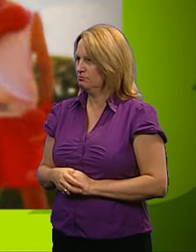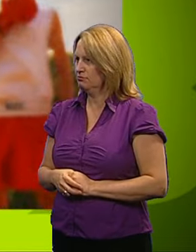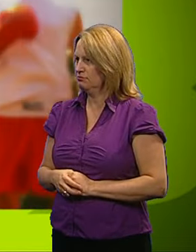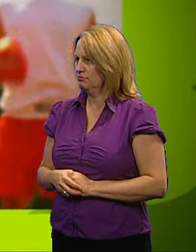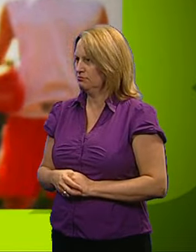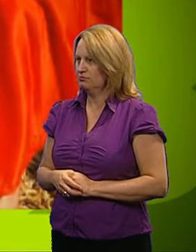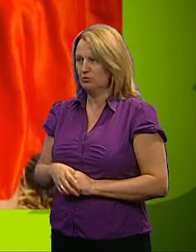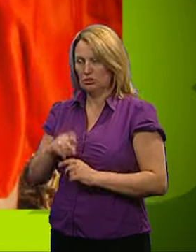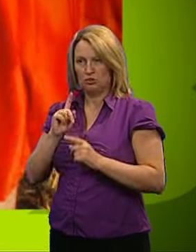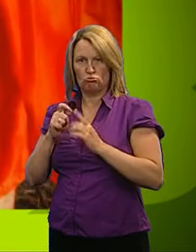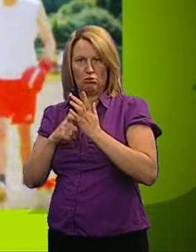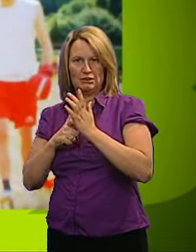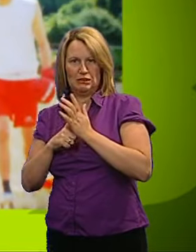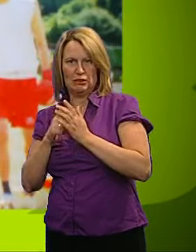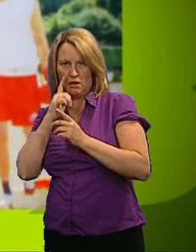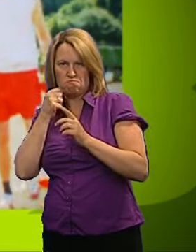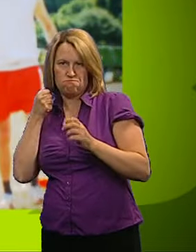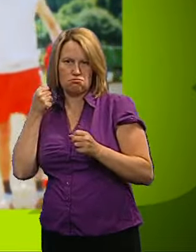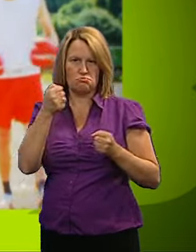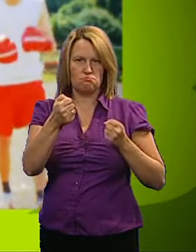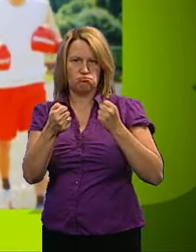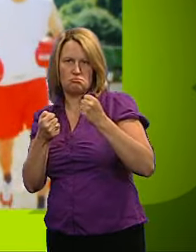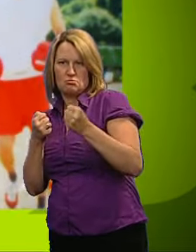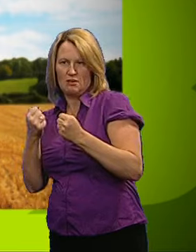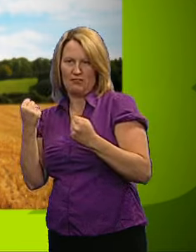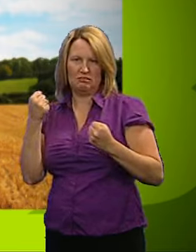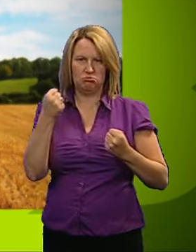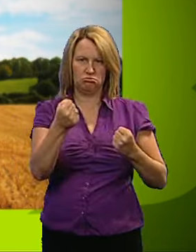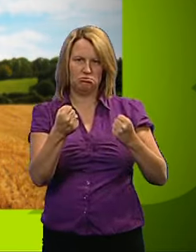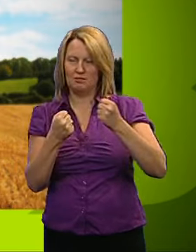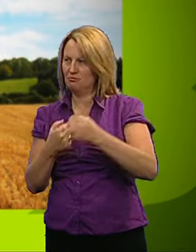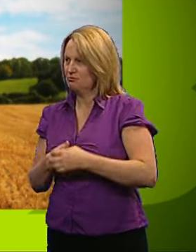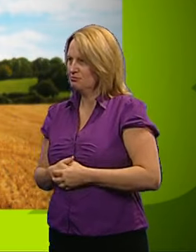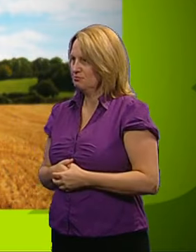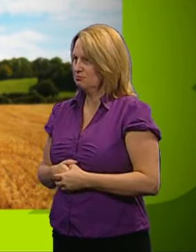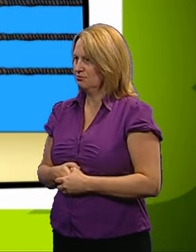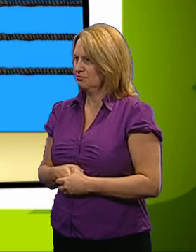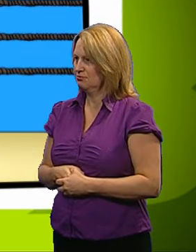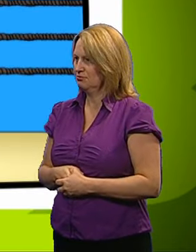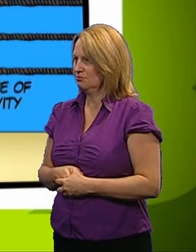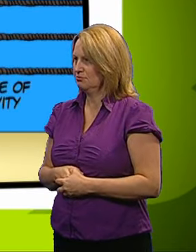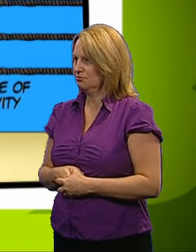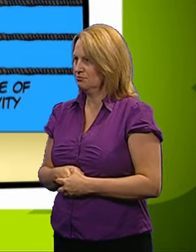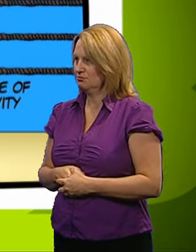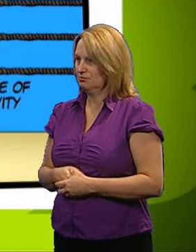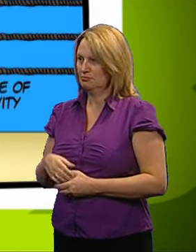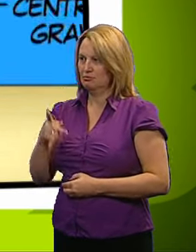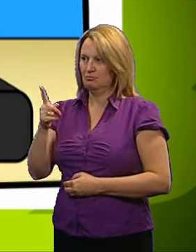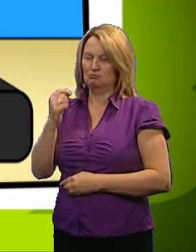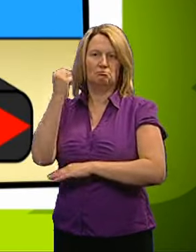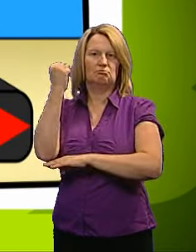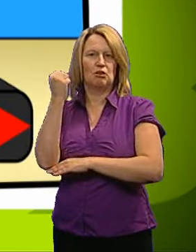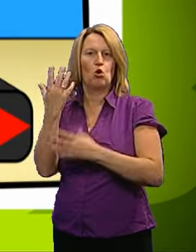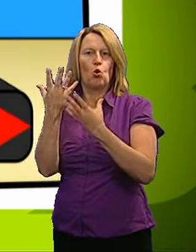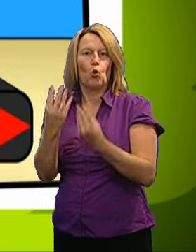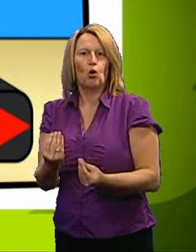challenge we're setting, Ratius, can he knock the punchback down using only his fists? This is all about the punchback's center